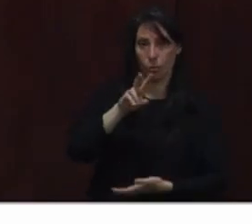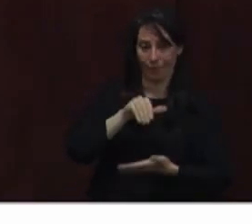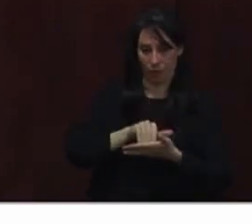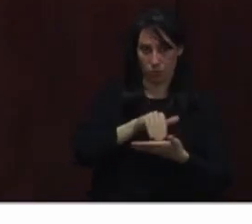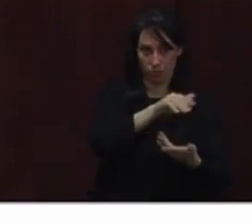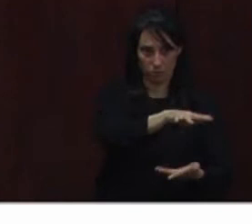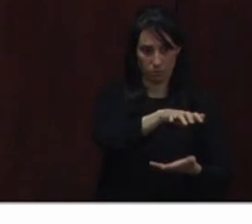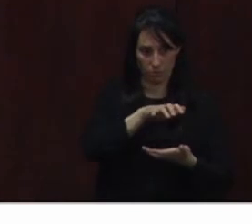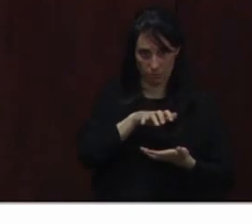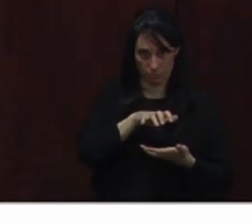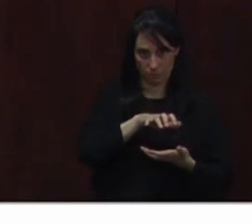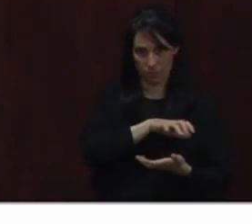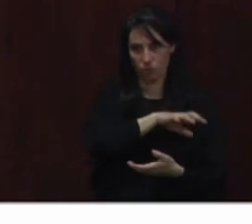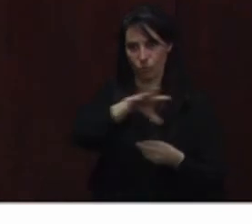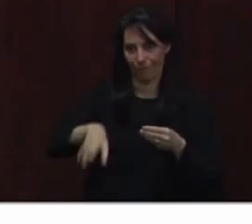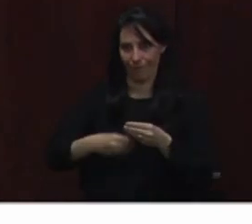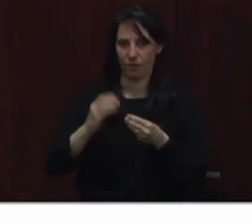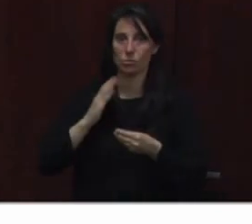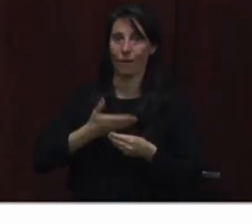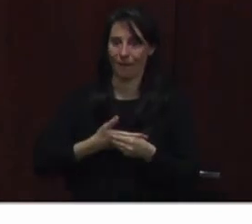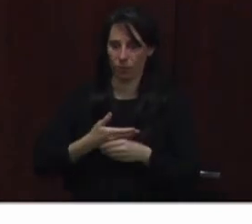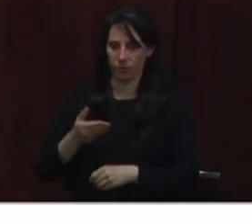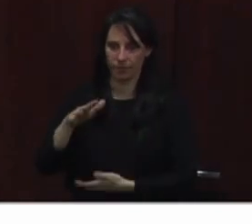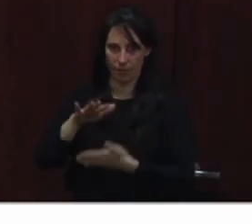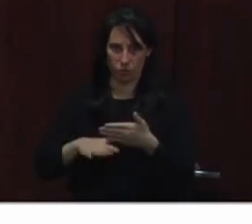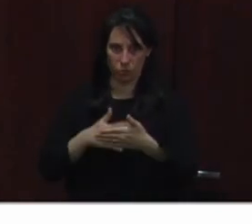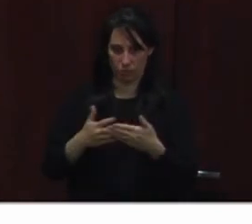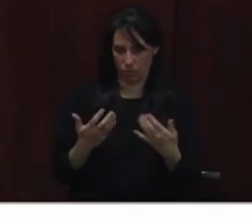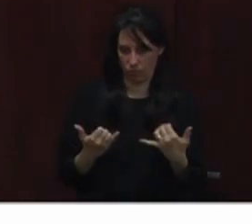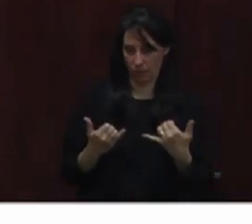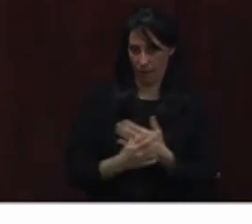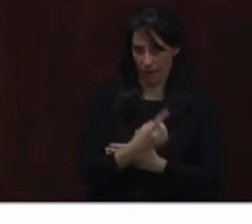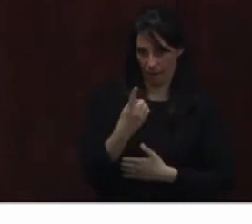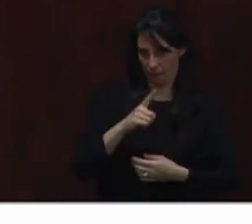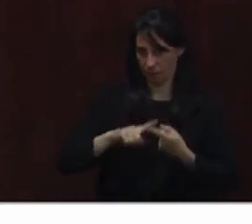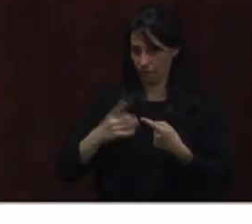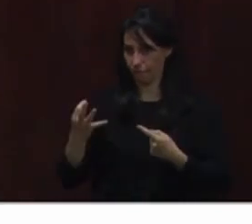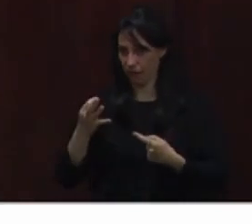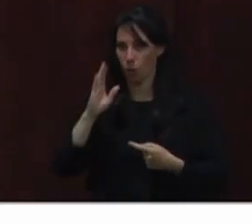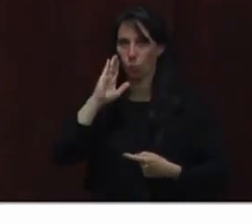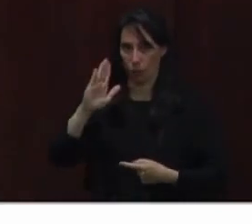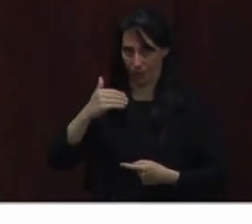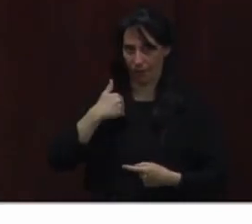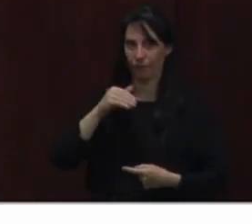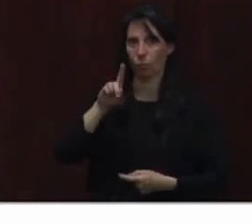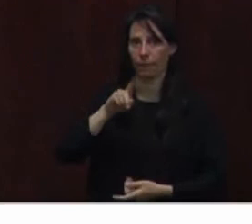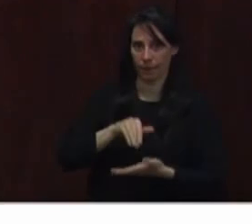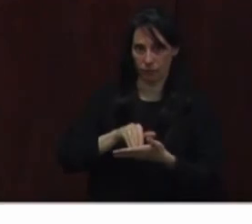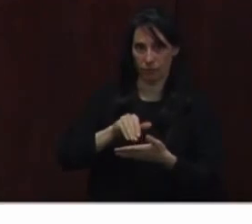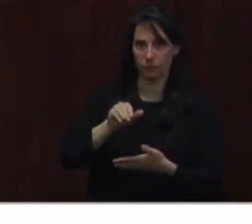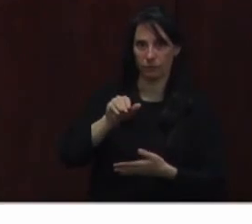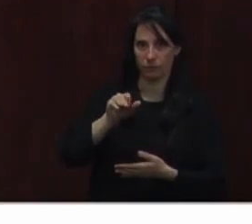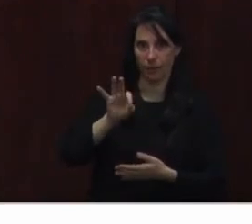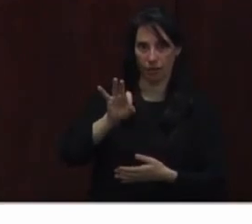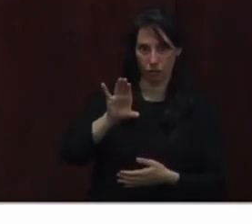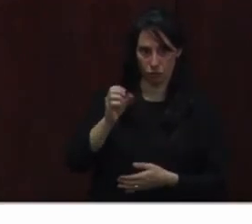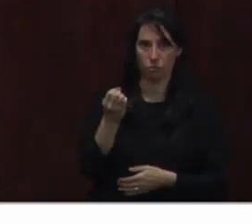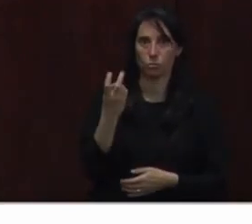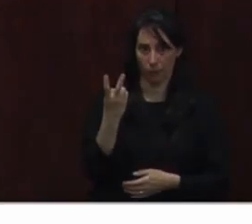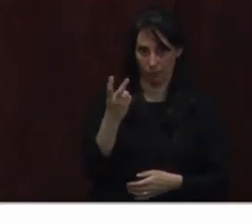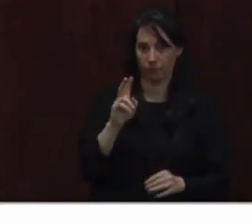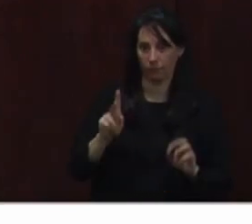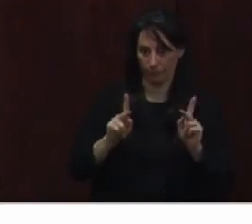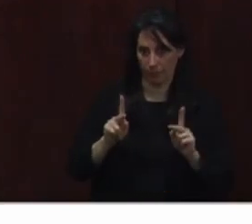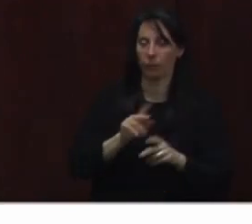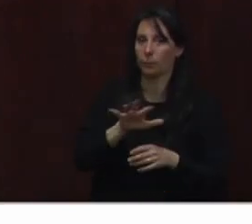total vaccine schedule. So from today until Friday, there's 1,912 appointments scheduled. So we'll be